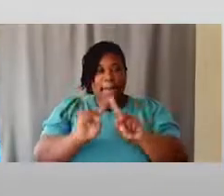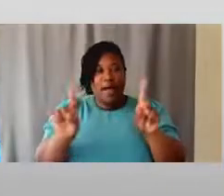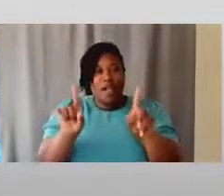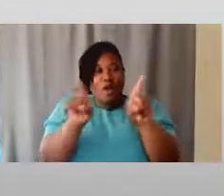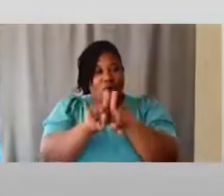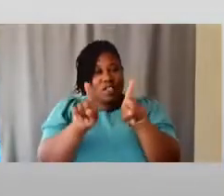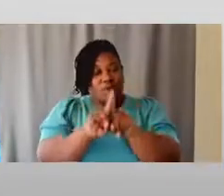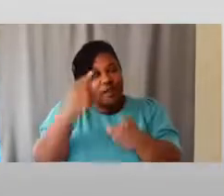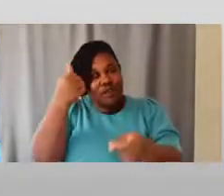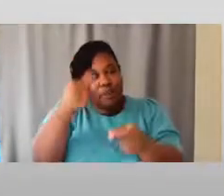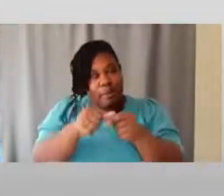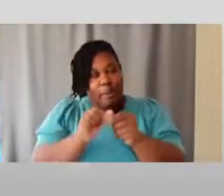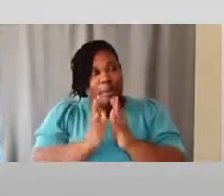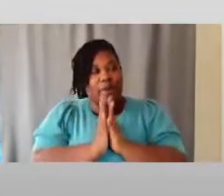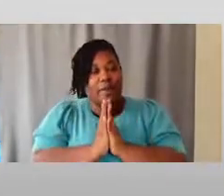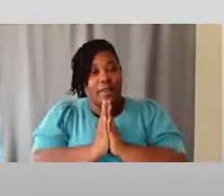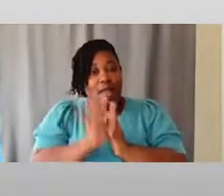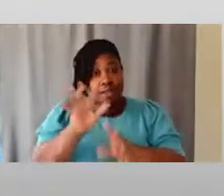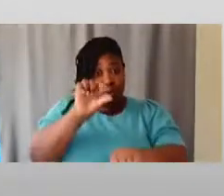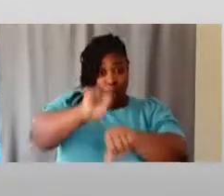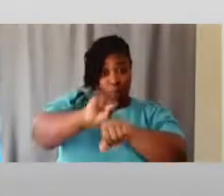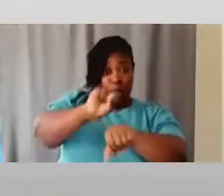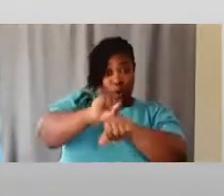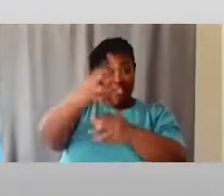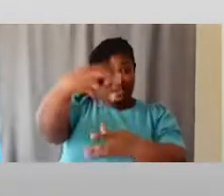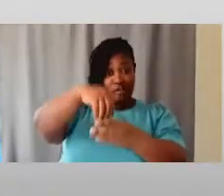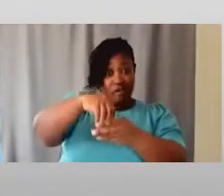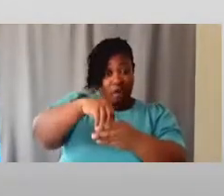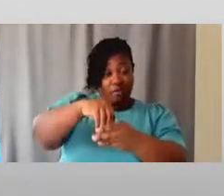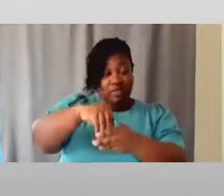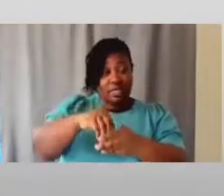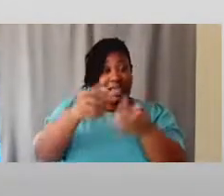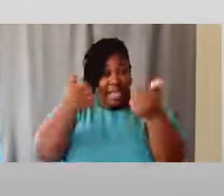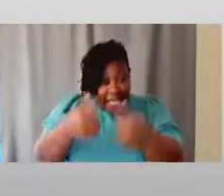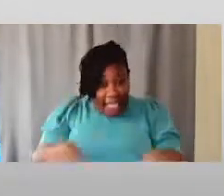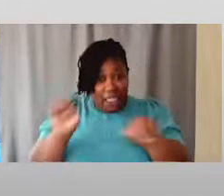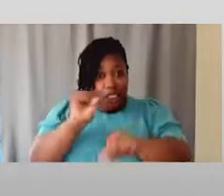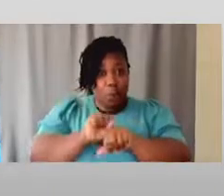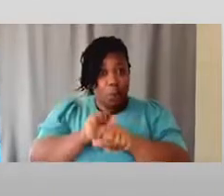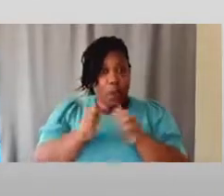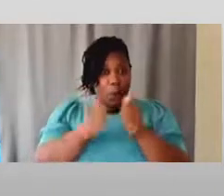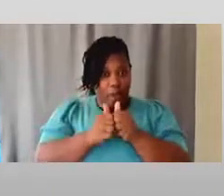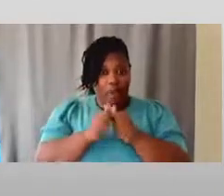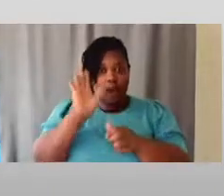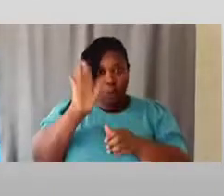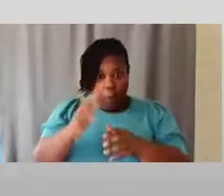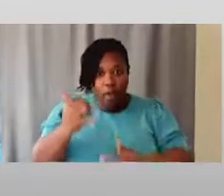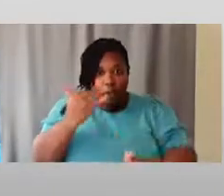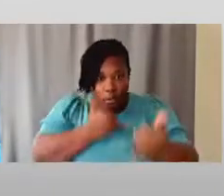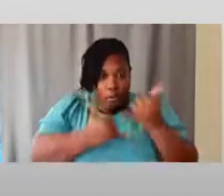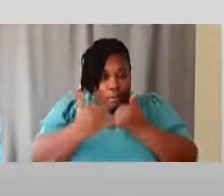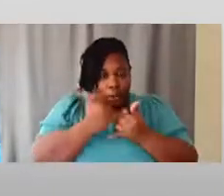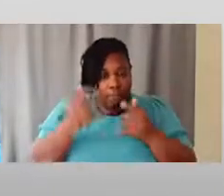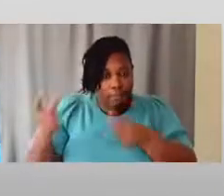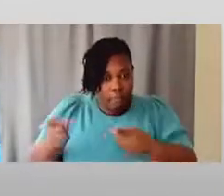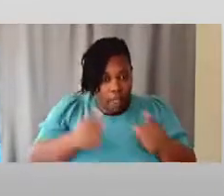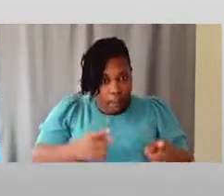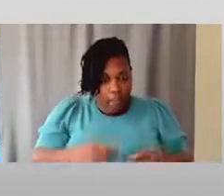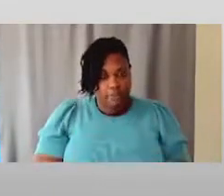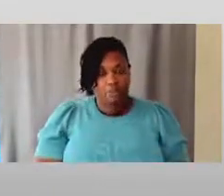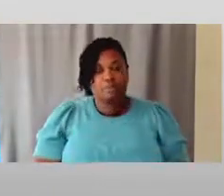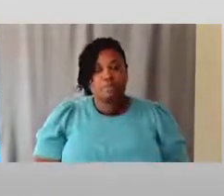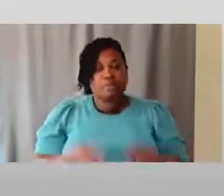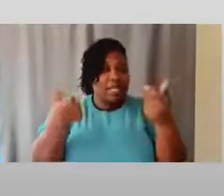realize that it takes work. And anything that you have to work with, you're going to make mistakes, anything you're going to do